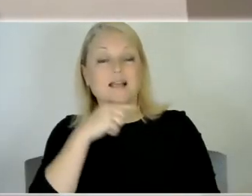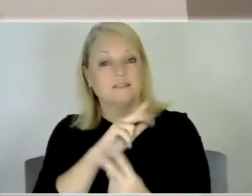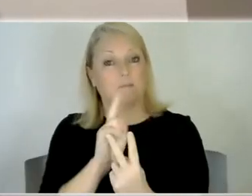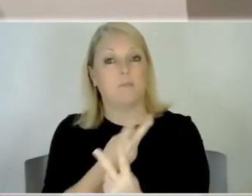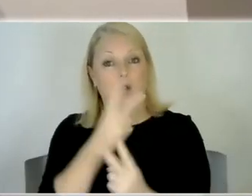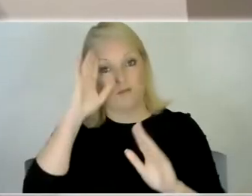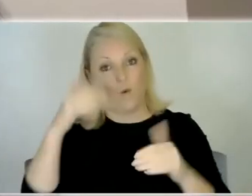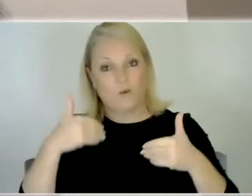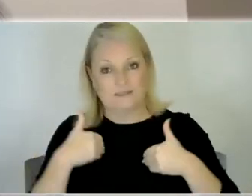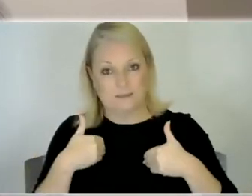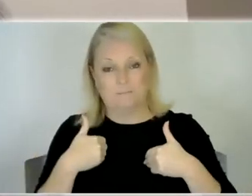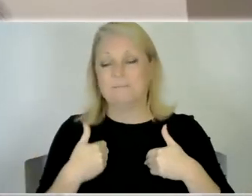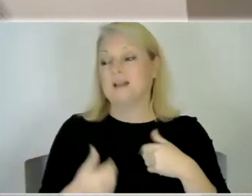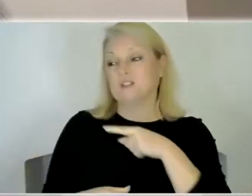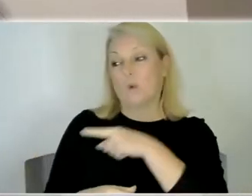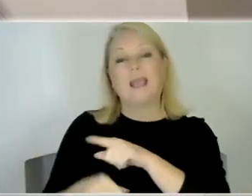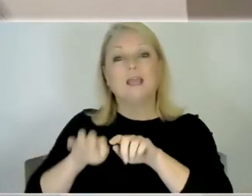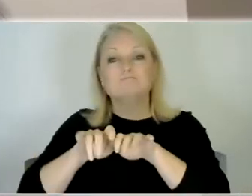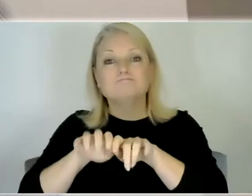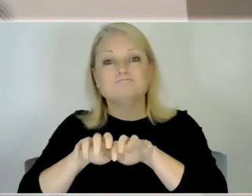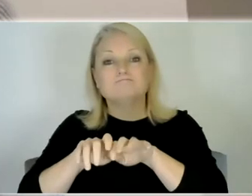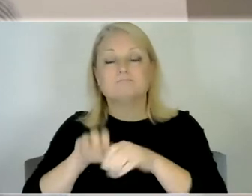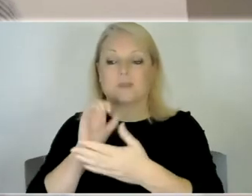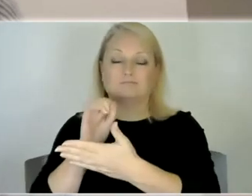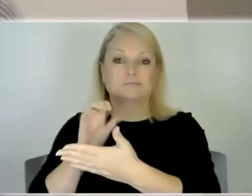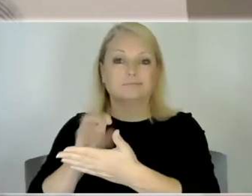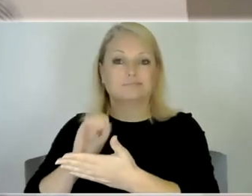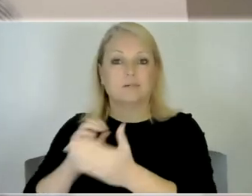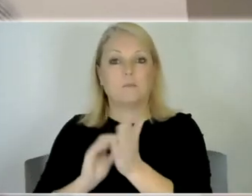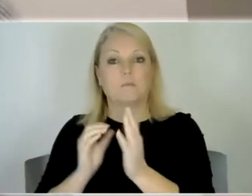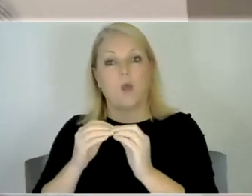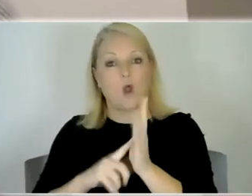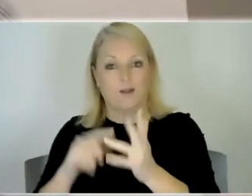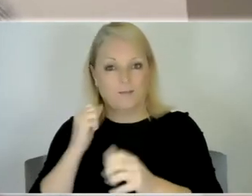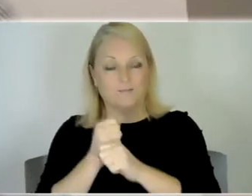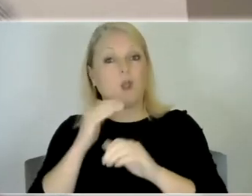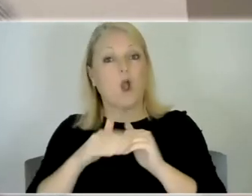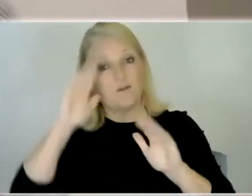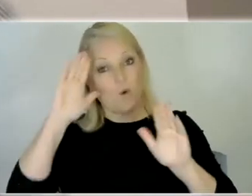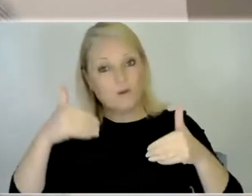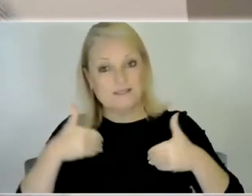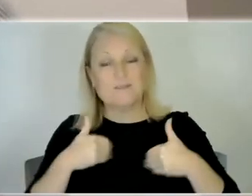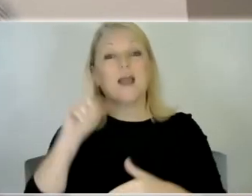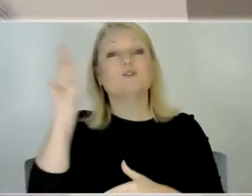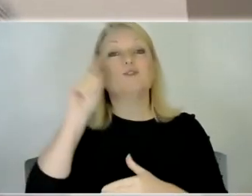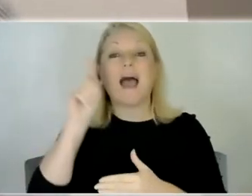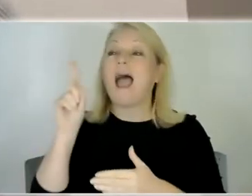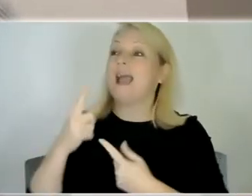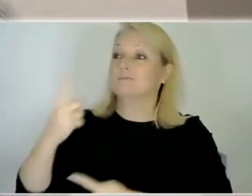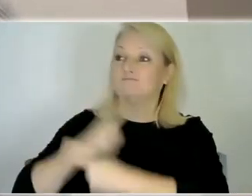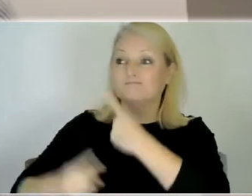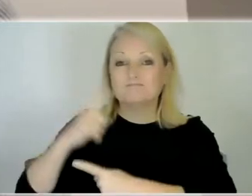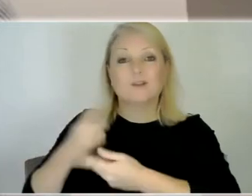experiences on his blog Stories About Autism and today he'll be sharing with us too. So welcome James. James.